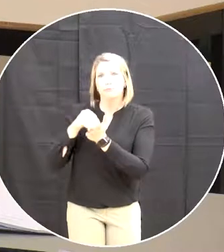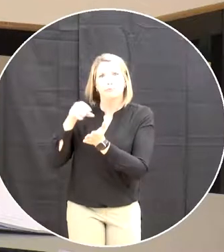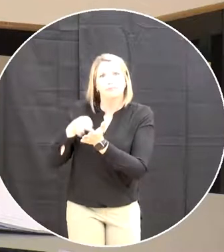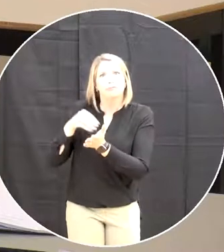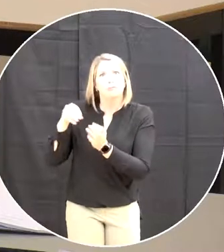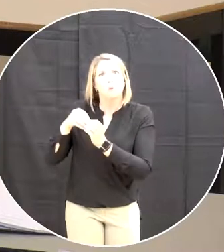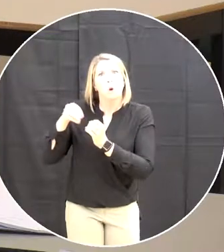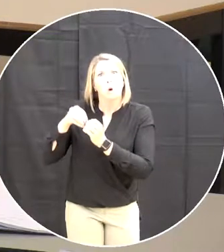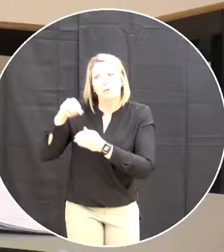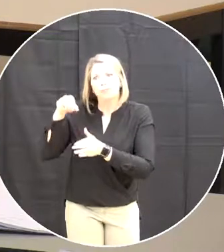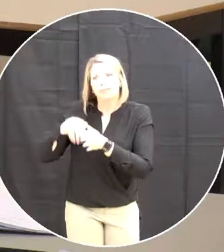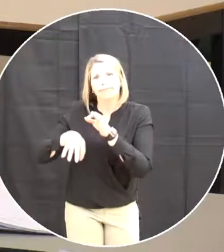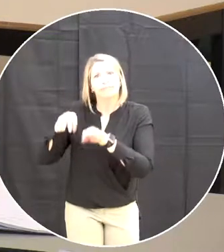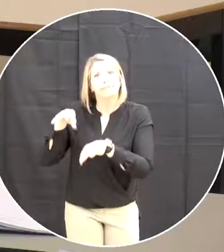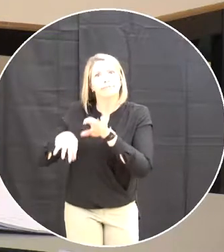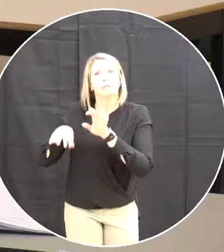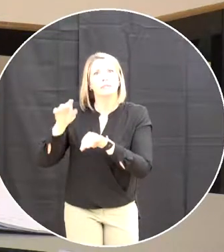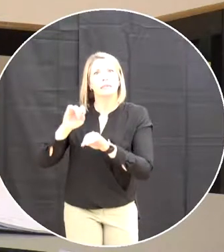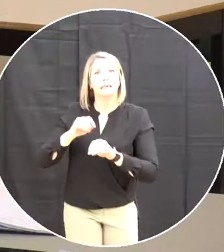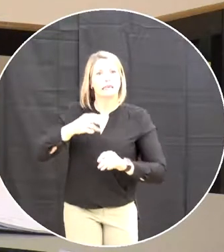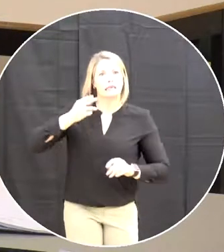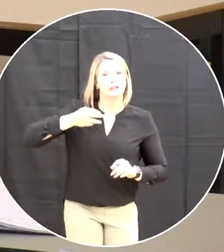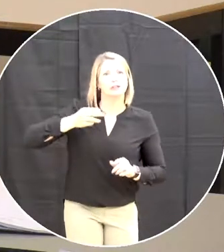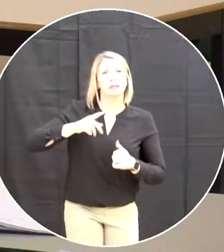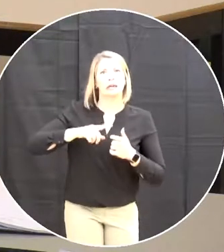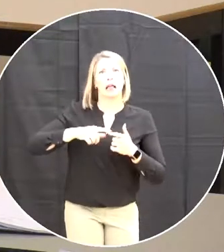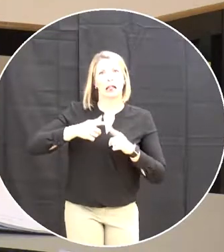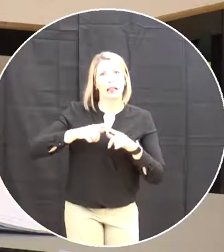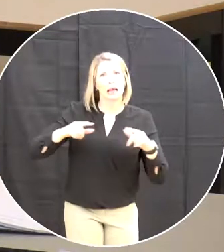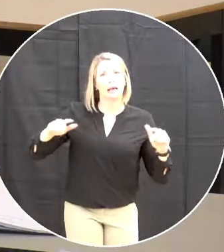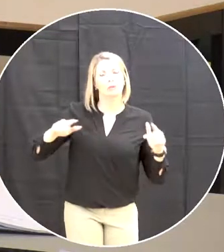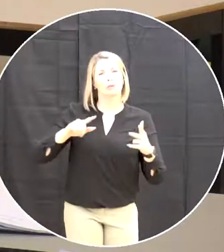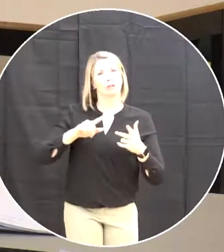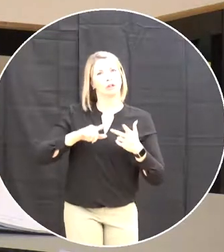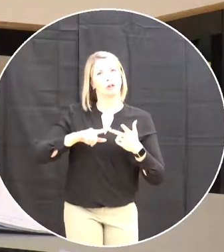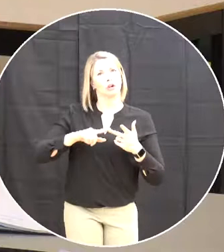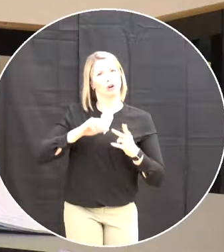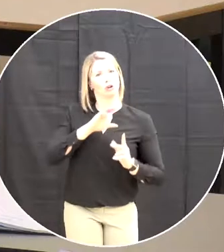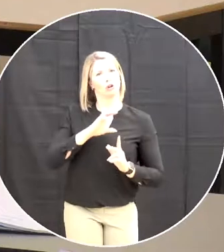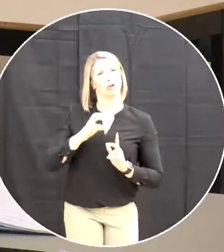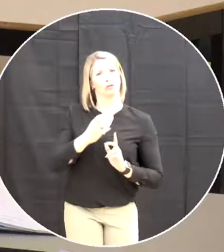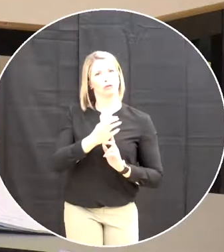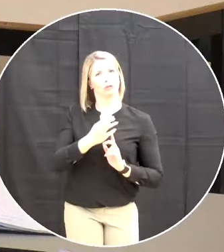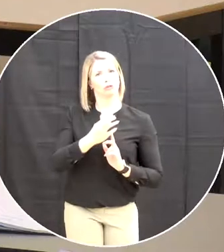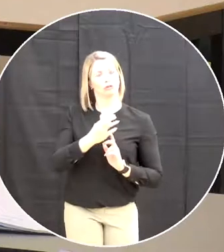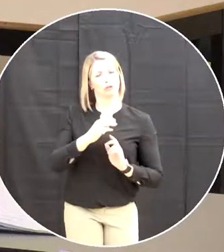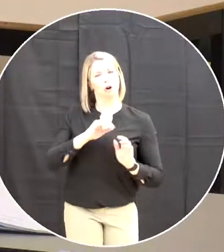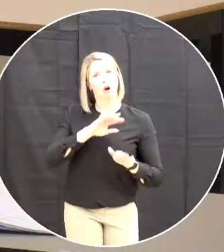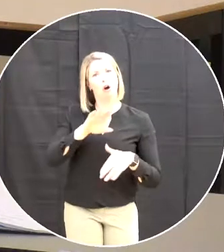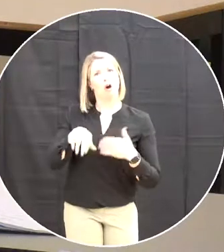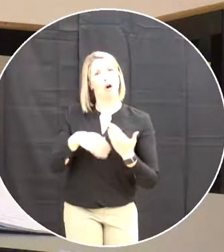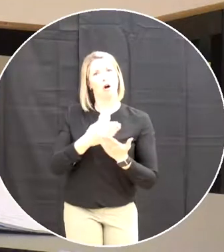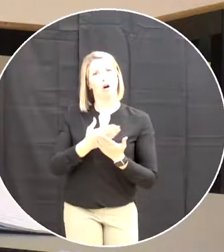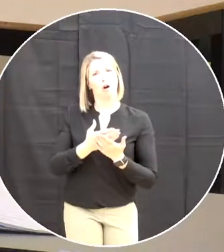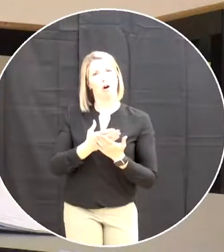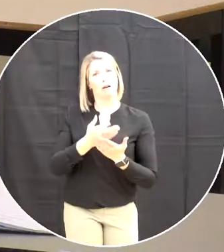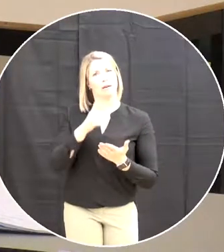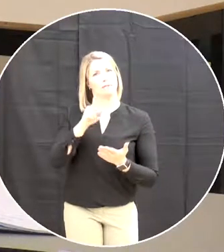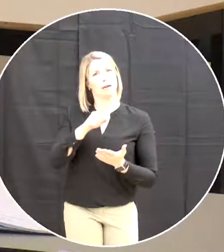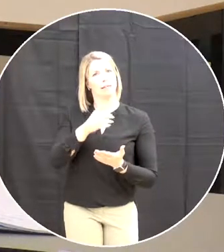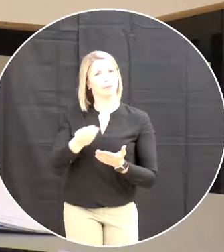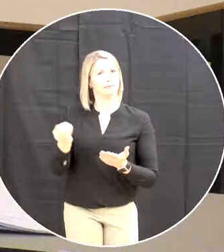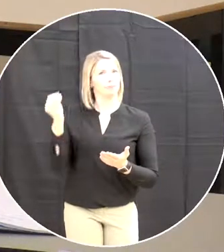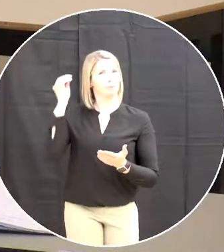traditions history and language to increase awareness of indigenous people so that we can decrease